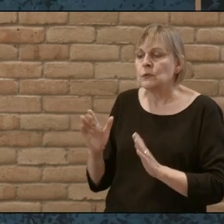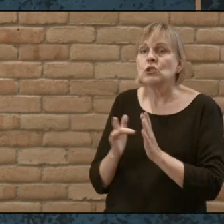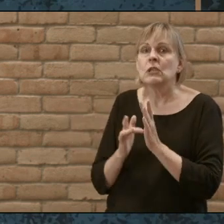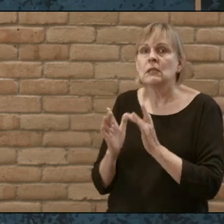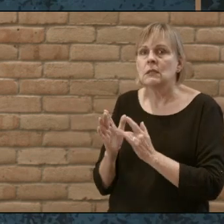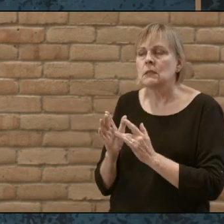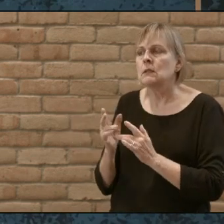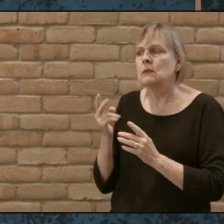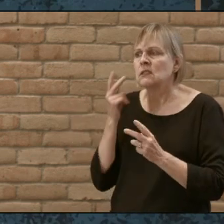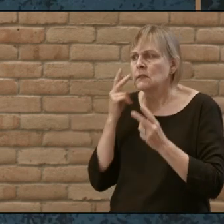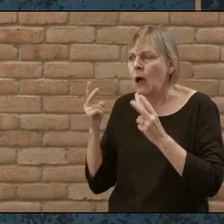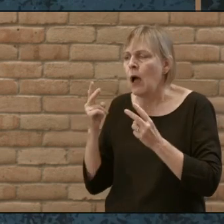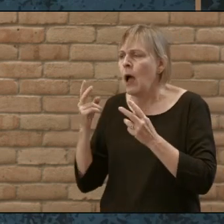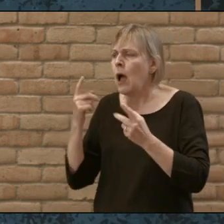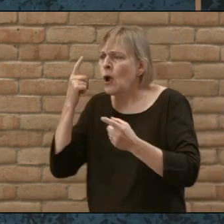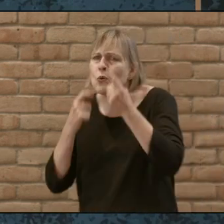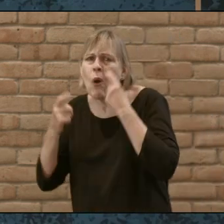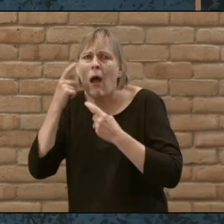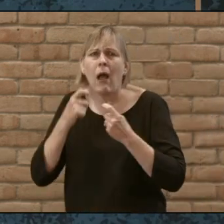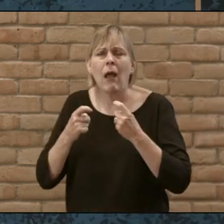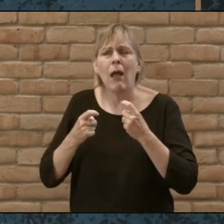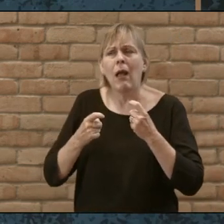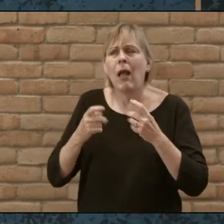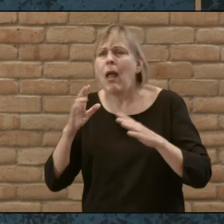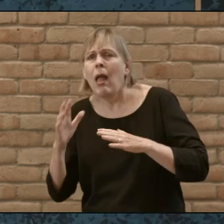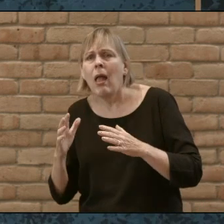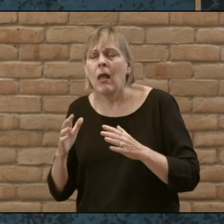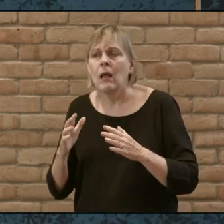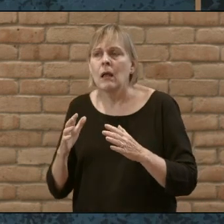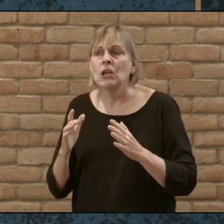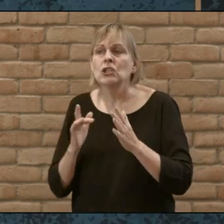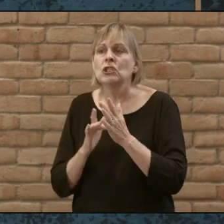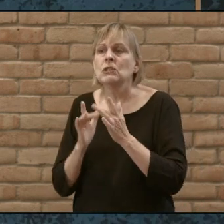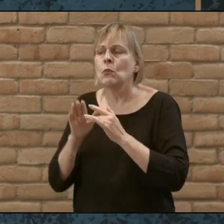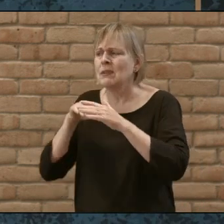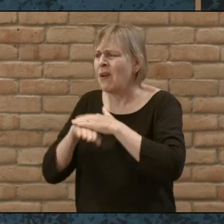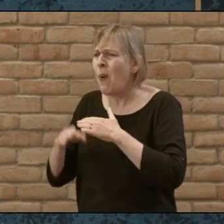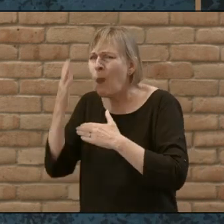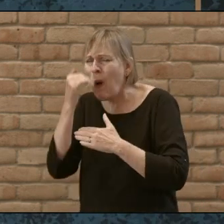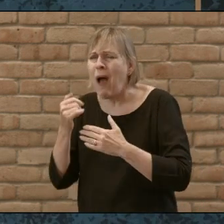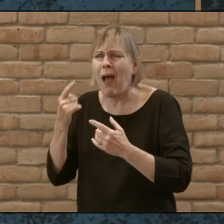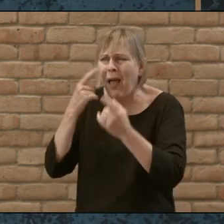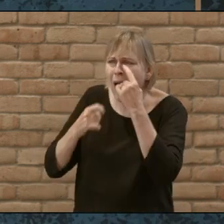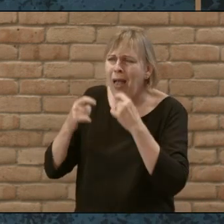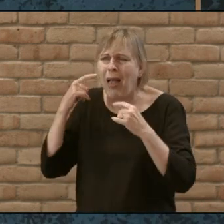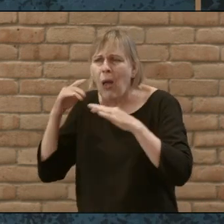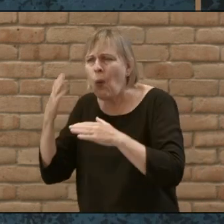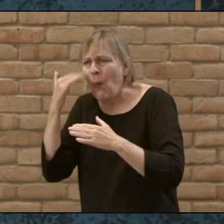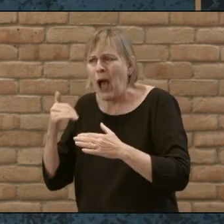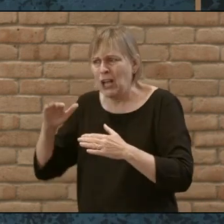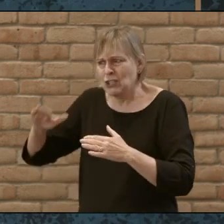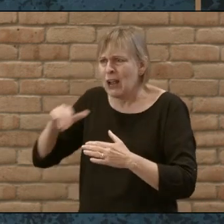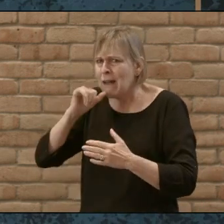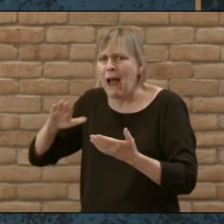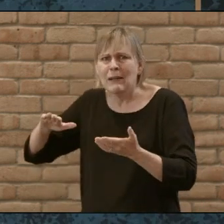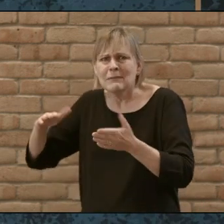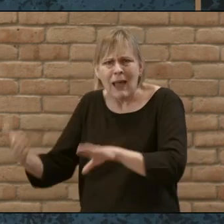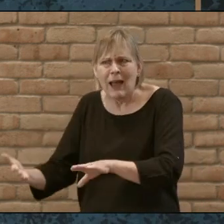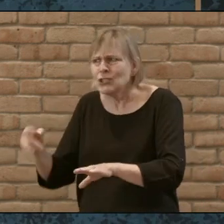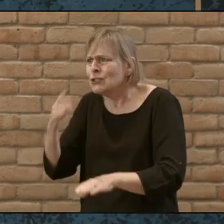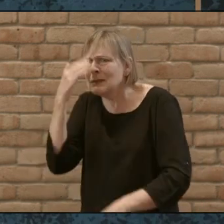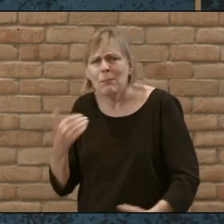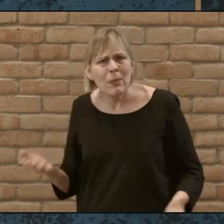saw much commotion and weeping and wailing and he went inside and asked why all this commotion and weeping the child isn't dead she's only asleep